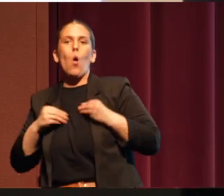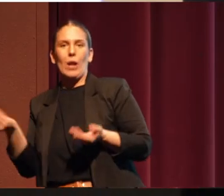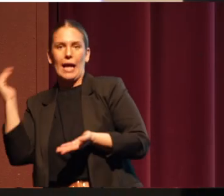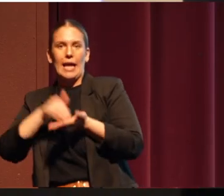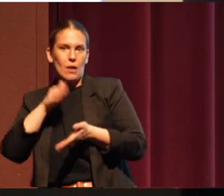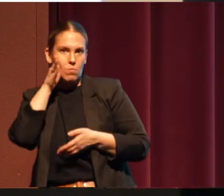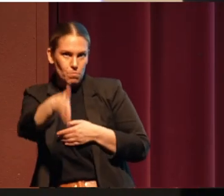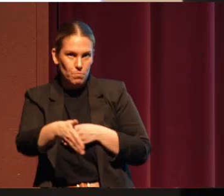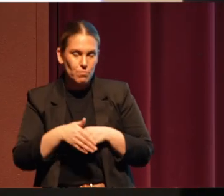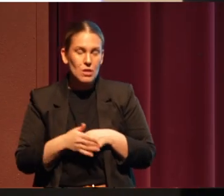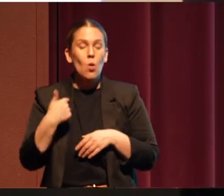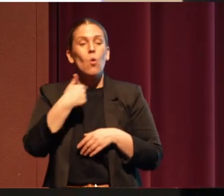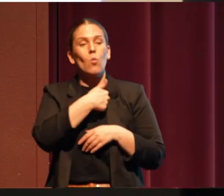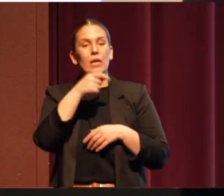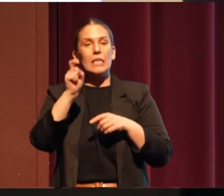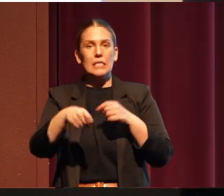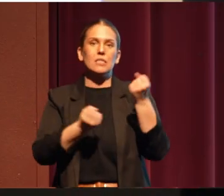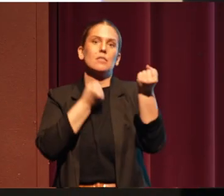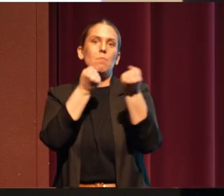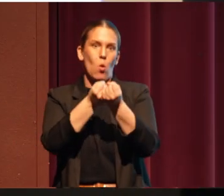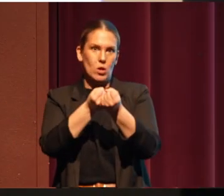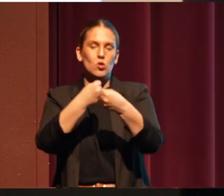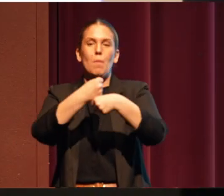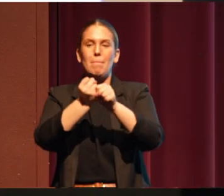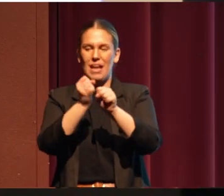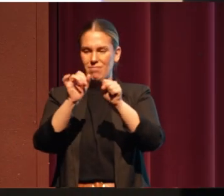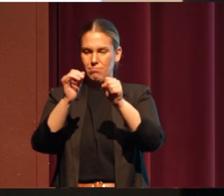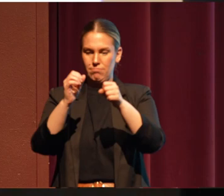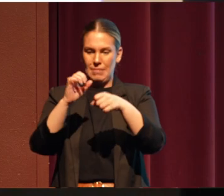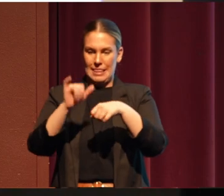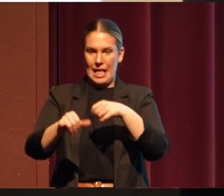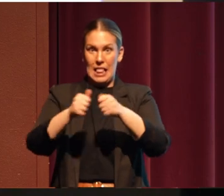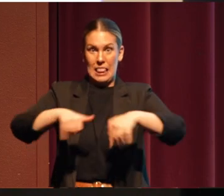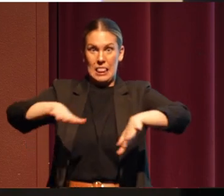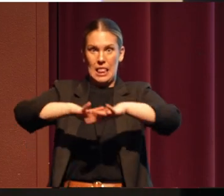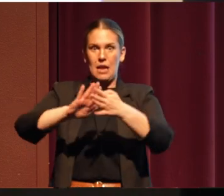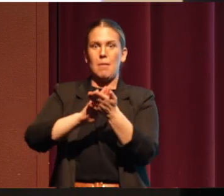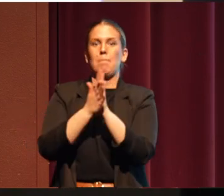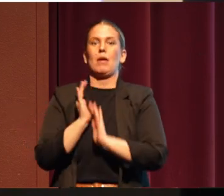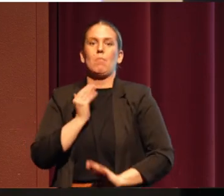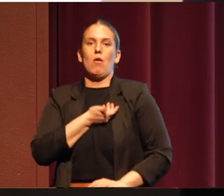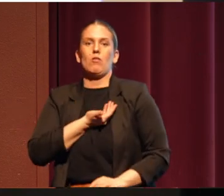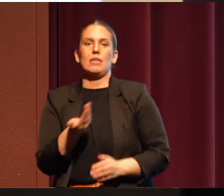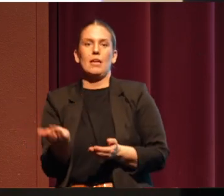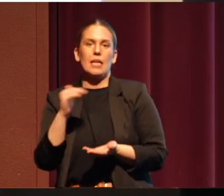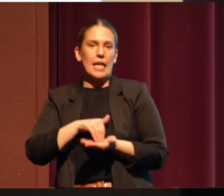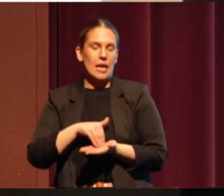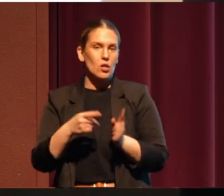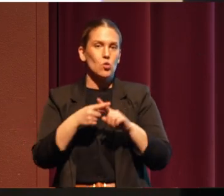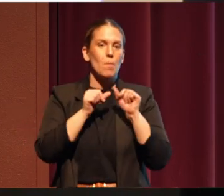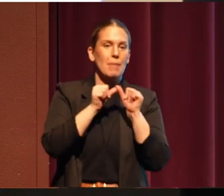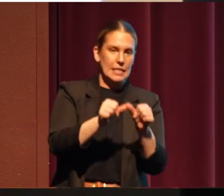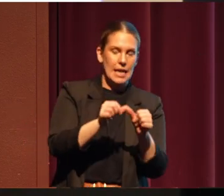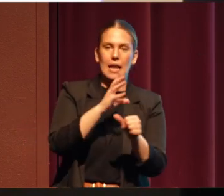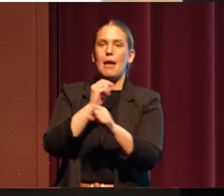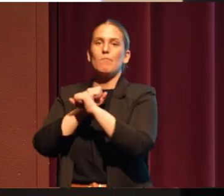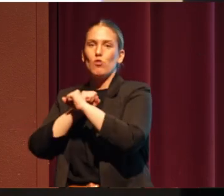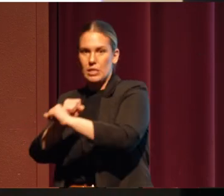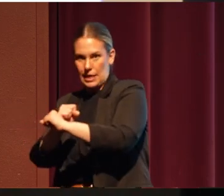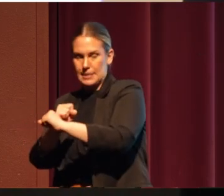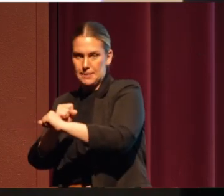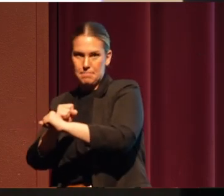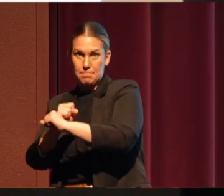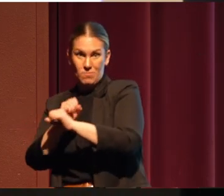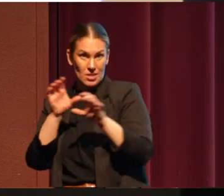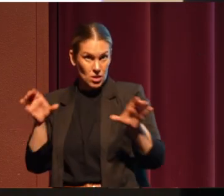we need support to make it ours again so that we can follow our sacred duty to maintain it and protect it. And